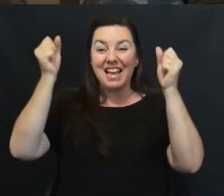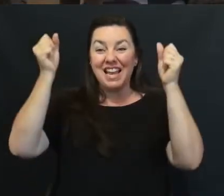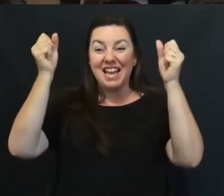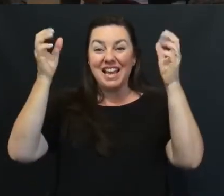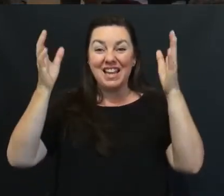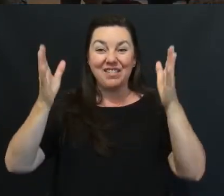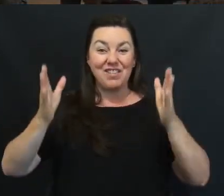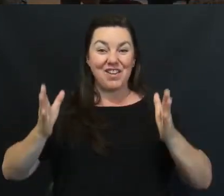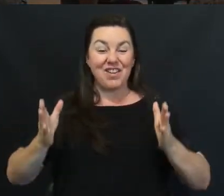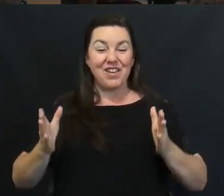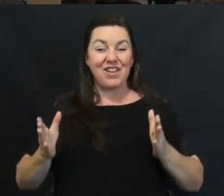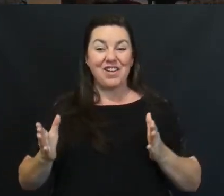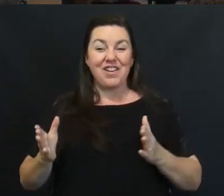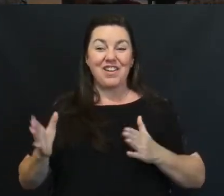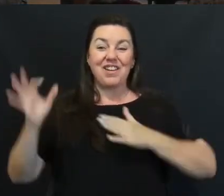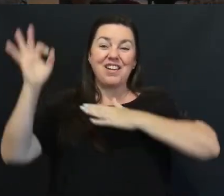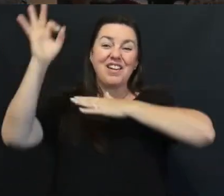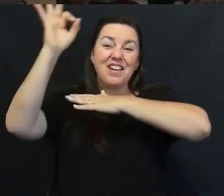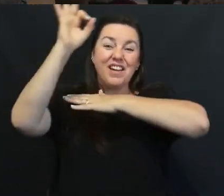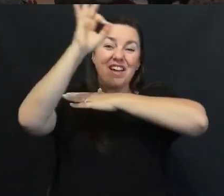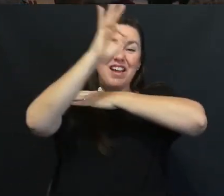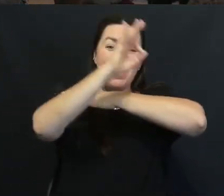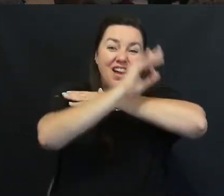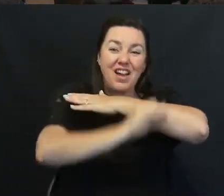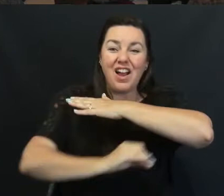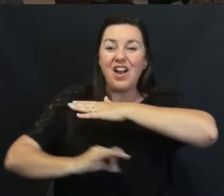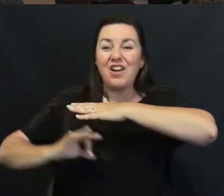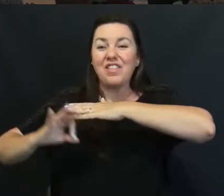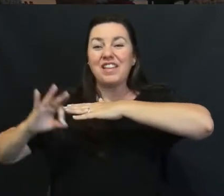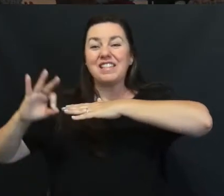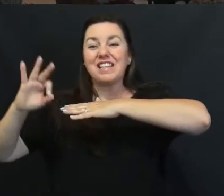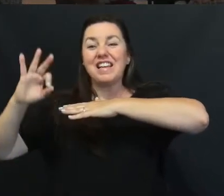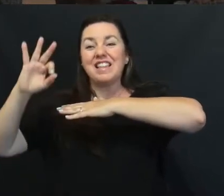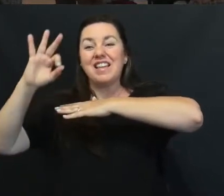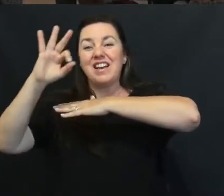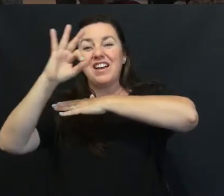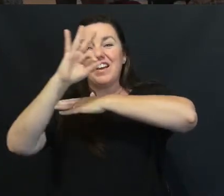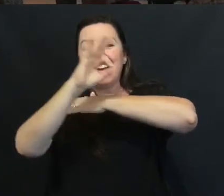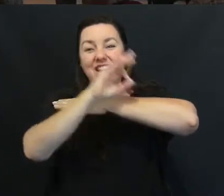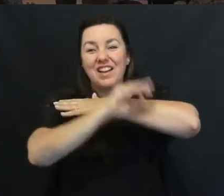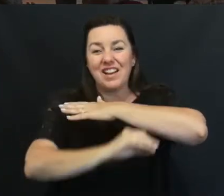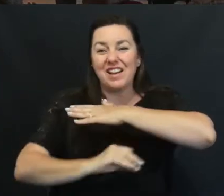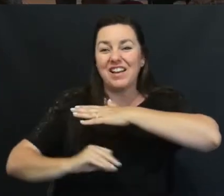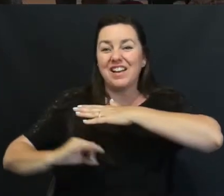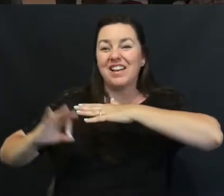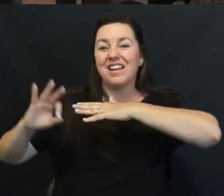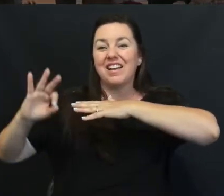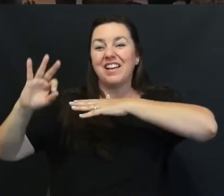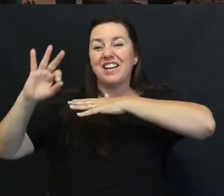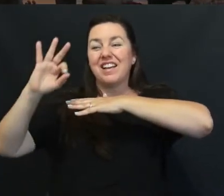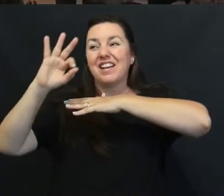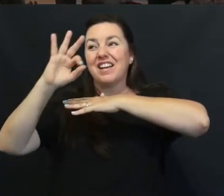Savior All the day long